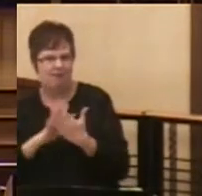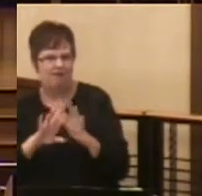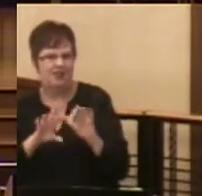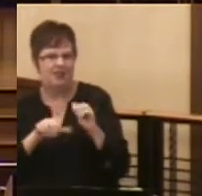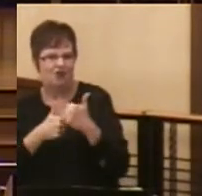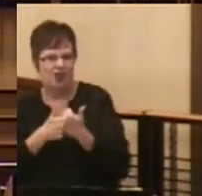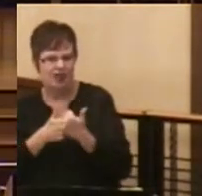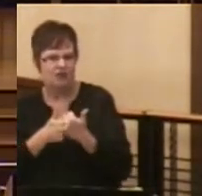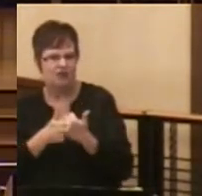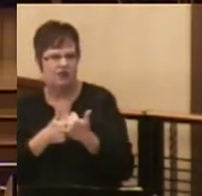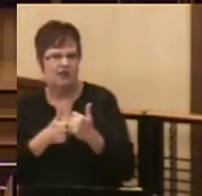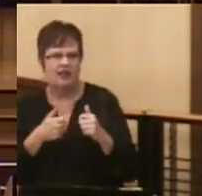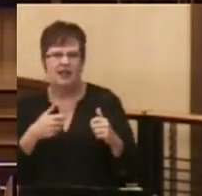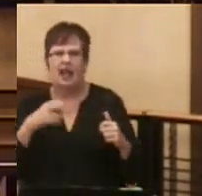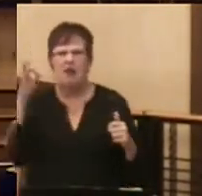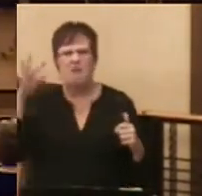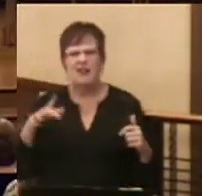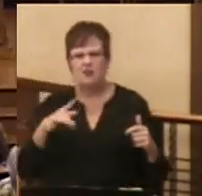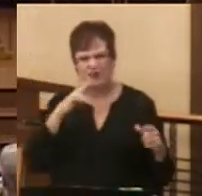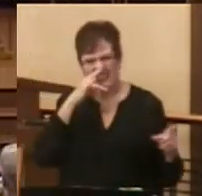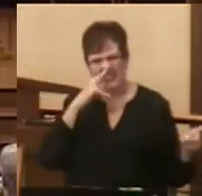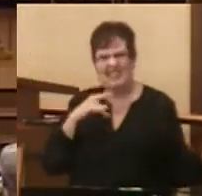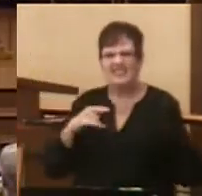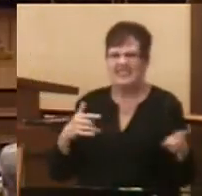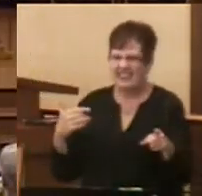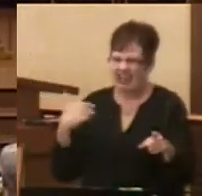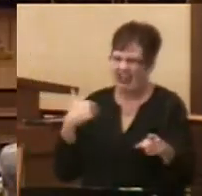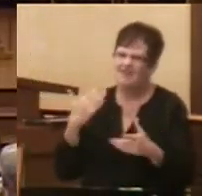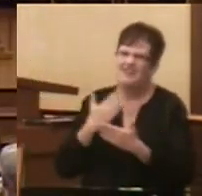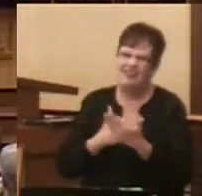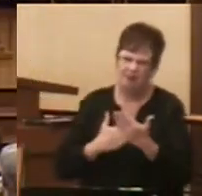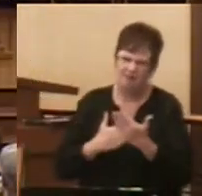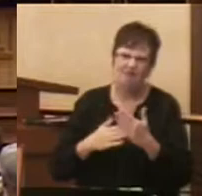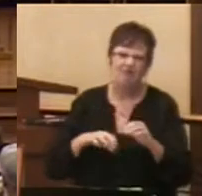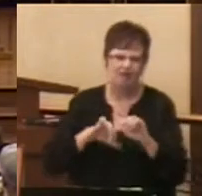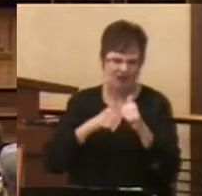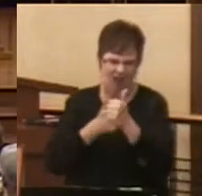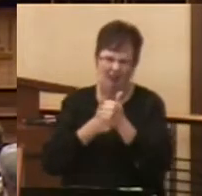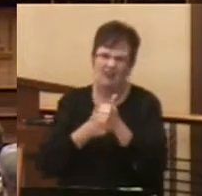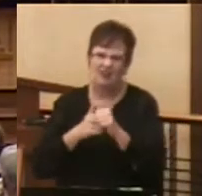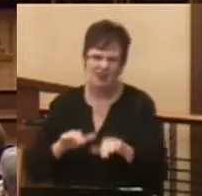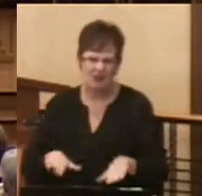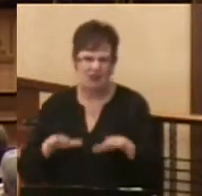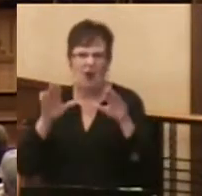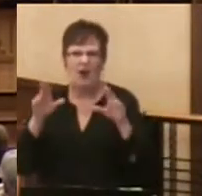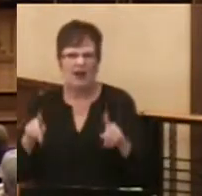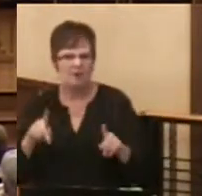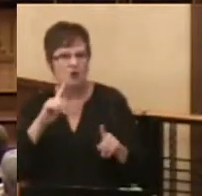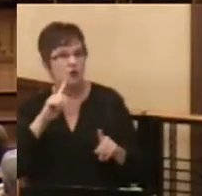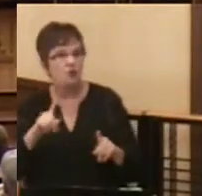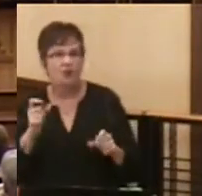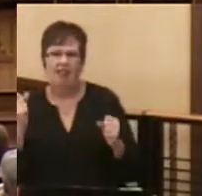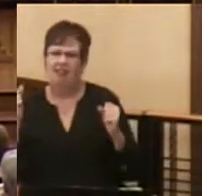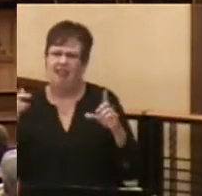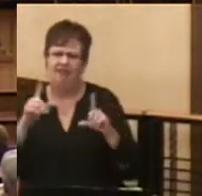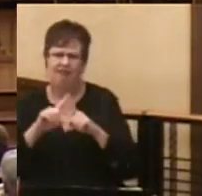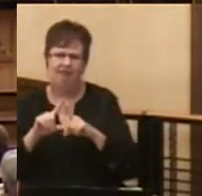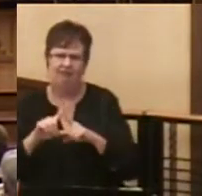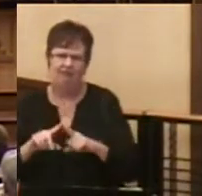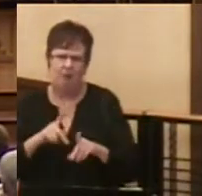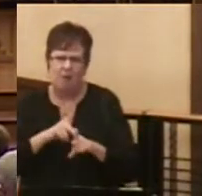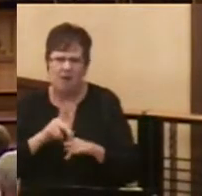they had. PKs, pastors, kids have some challenges growing up. But that's true of a lot of professions.